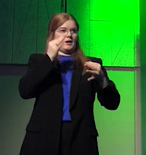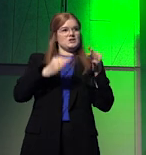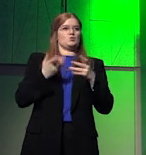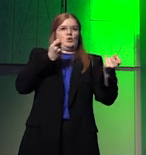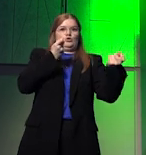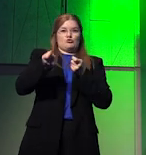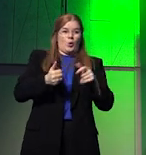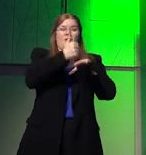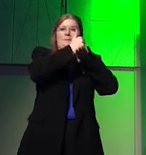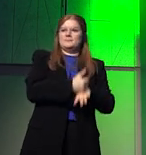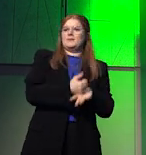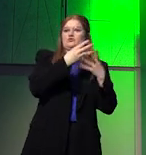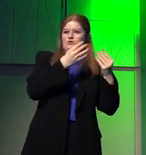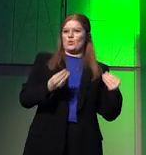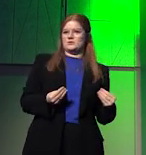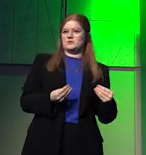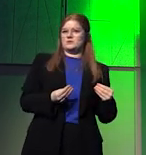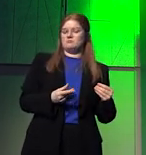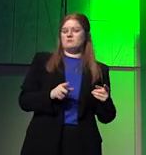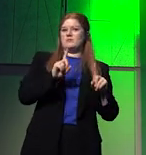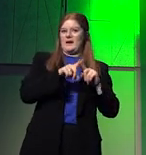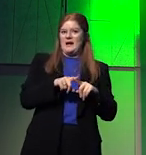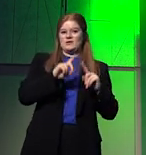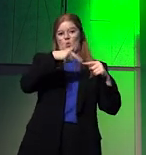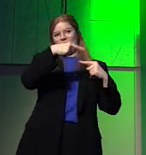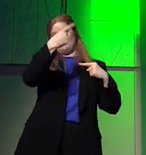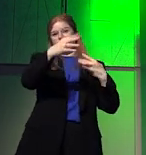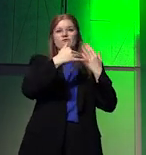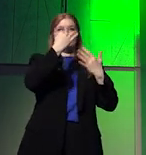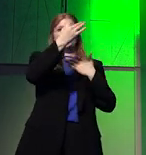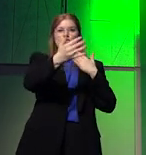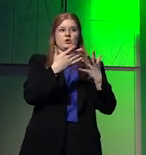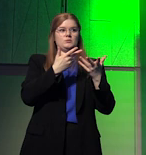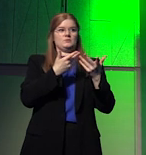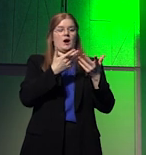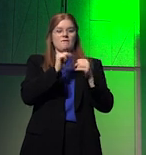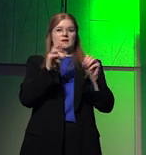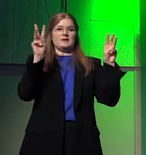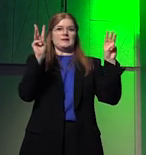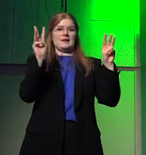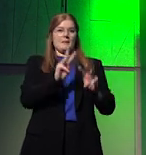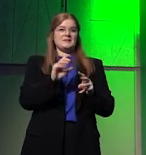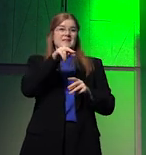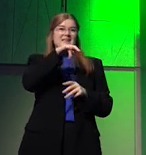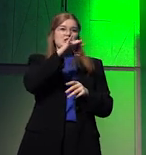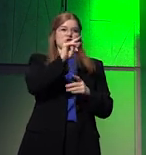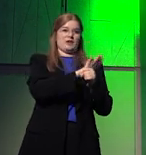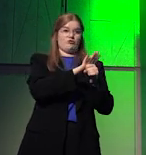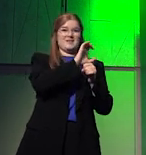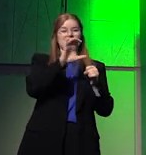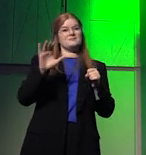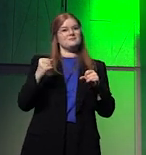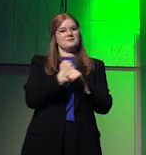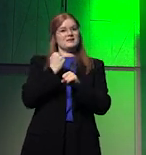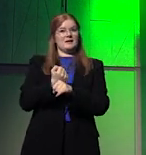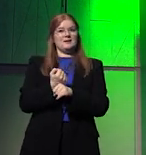foundational resources and over the future of climate niches, which again are about